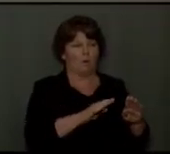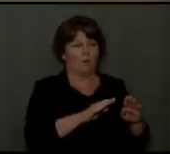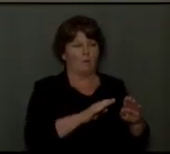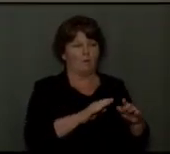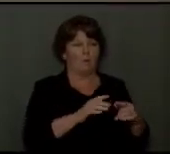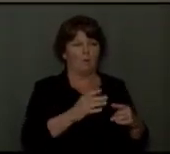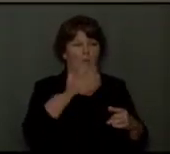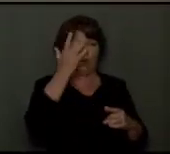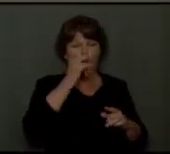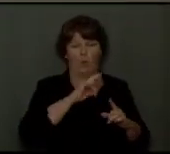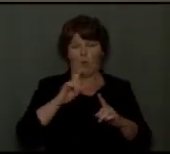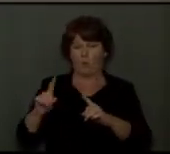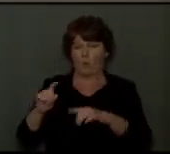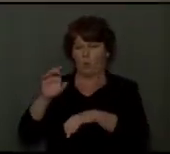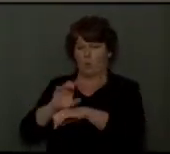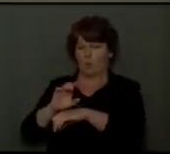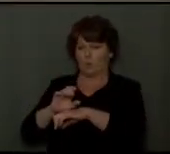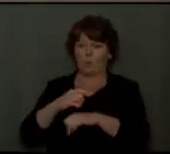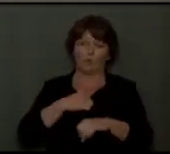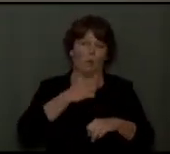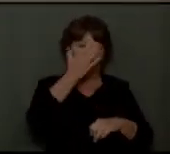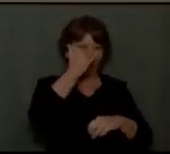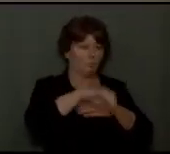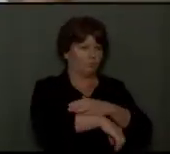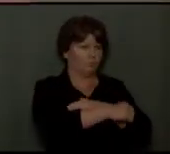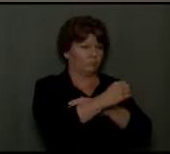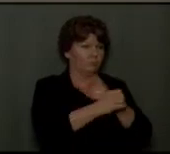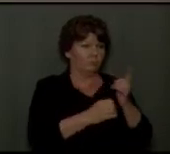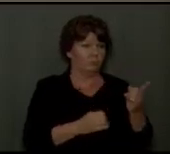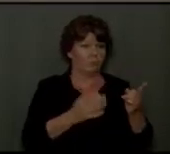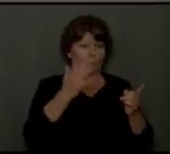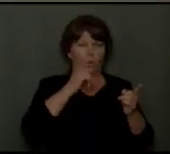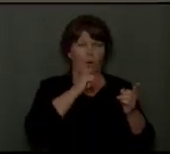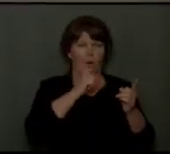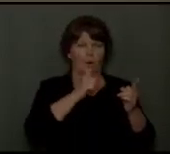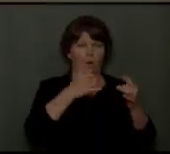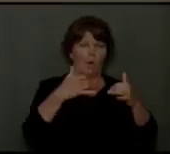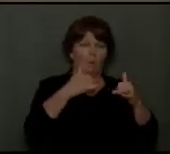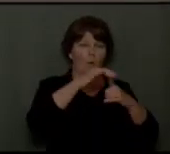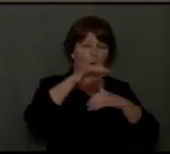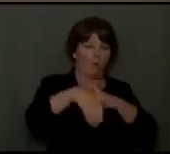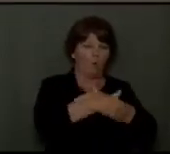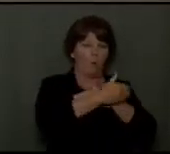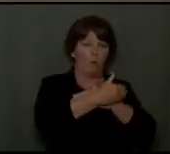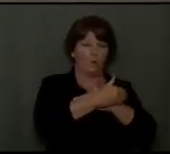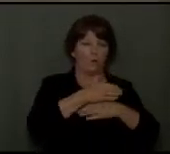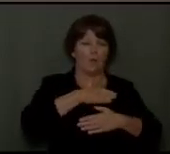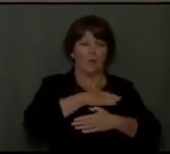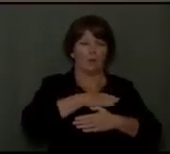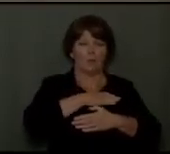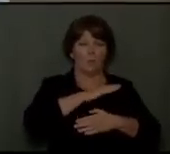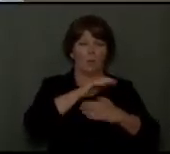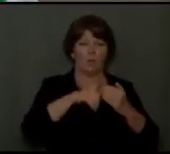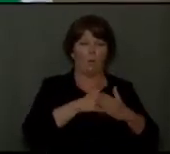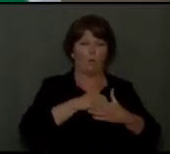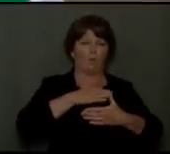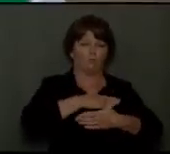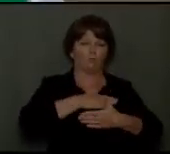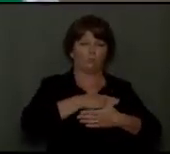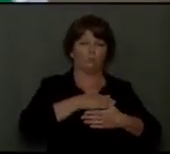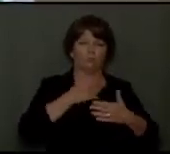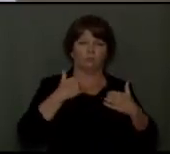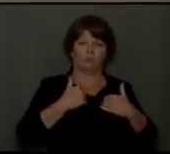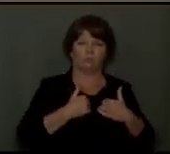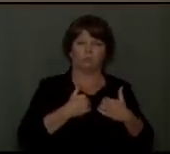why attend worship when I can sleep in late? Why not stay out late every night and enjoy all the sinful pleasures of the